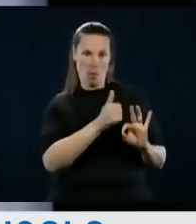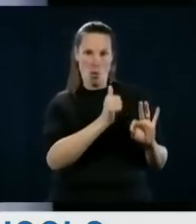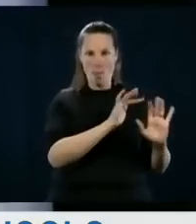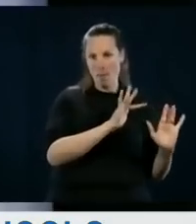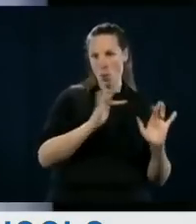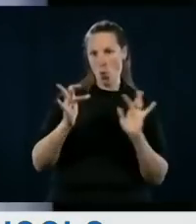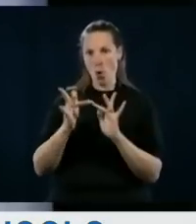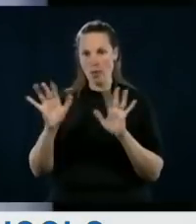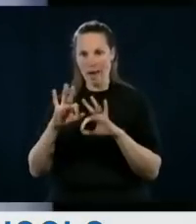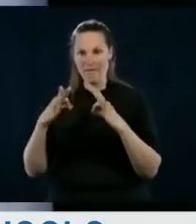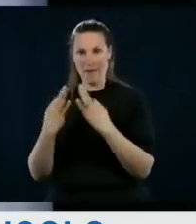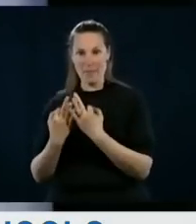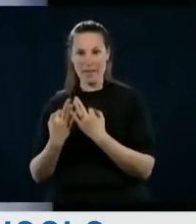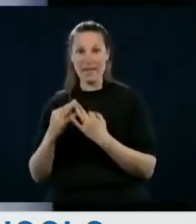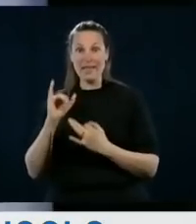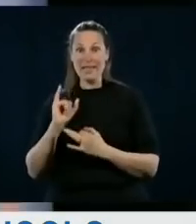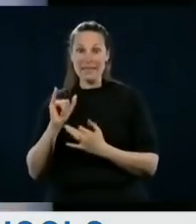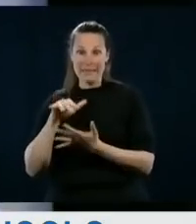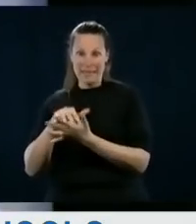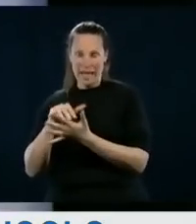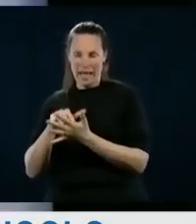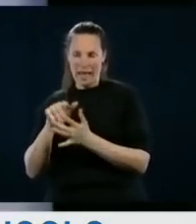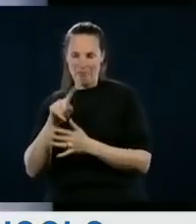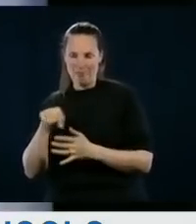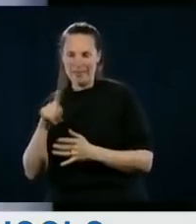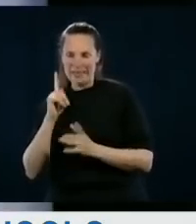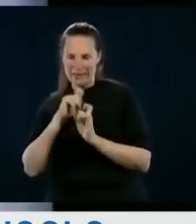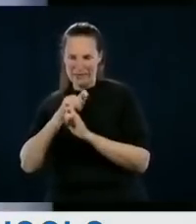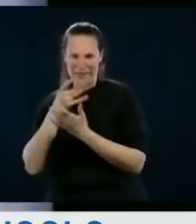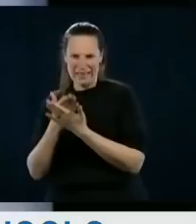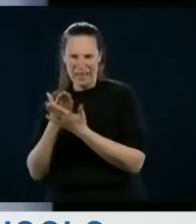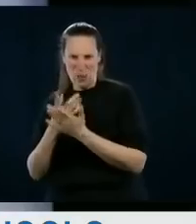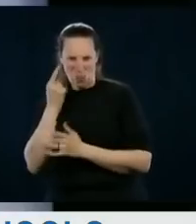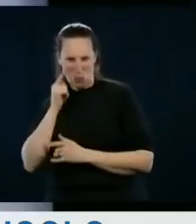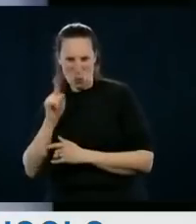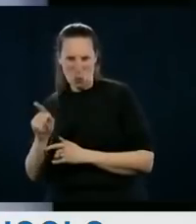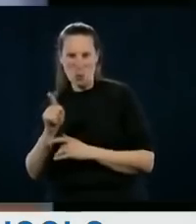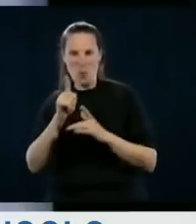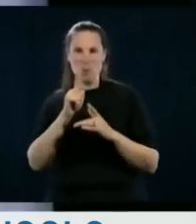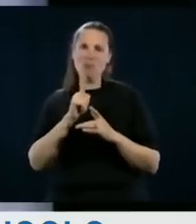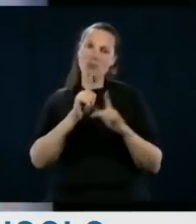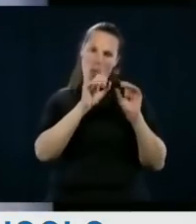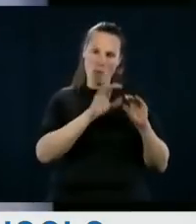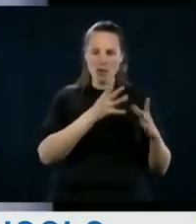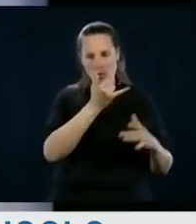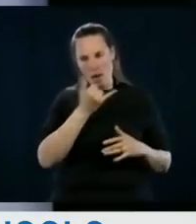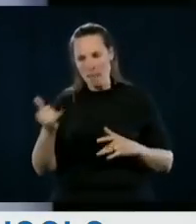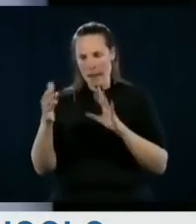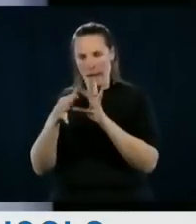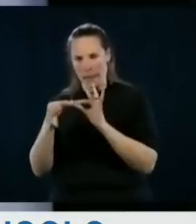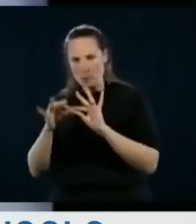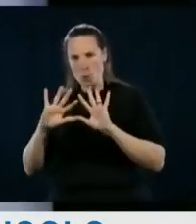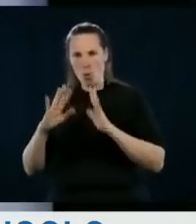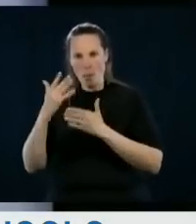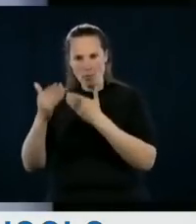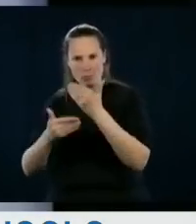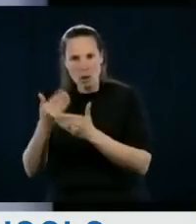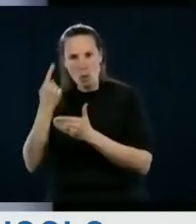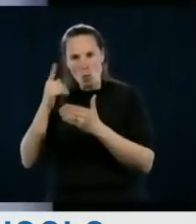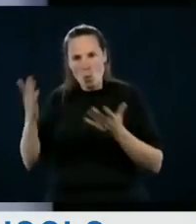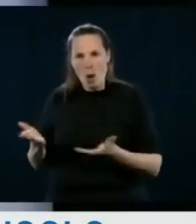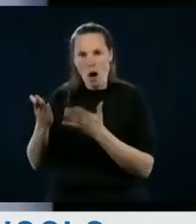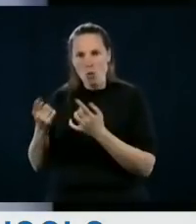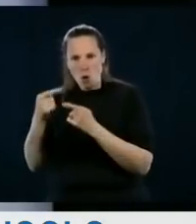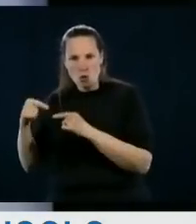next few days to contact those families of those students who have difficulties in school to explain to them how it will happen